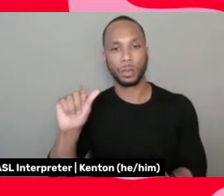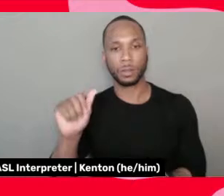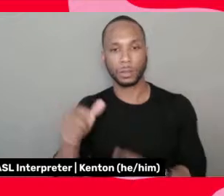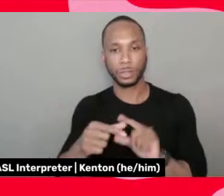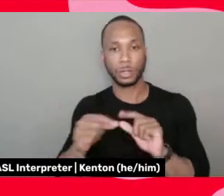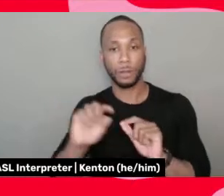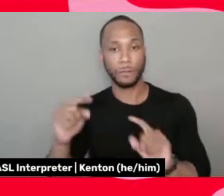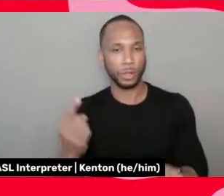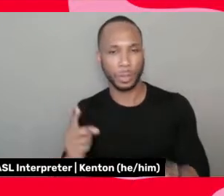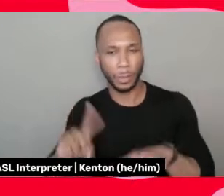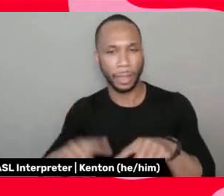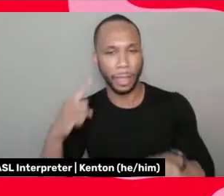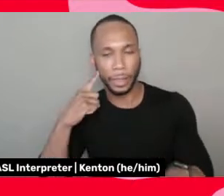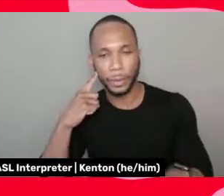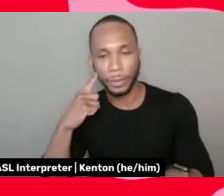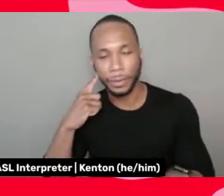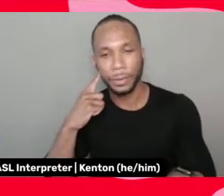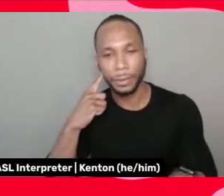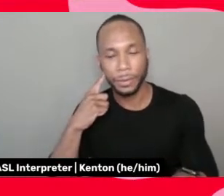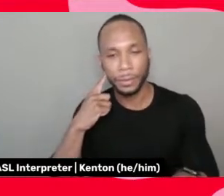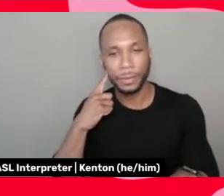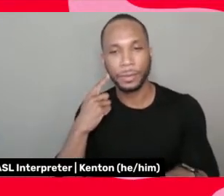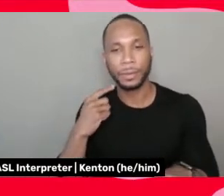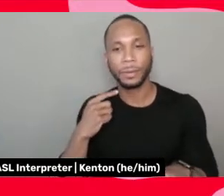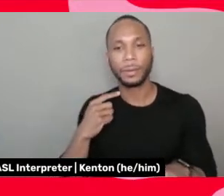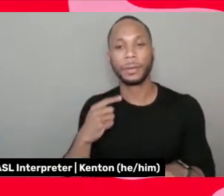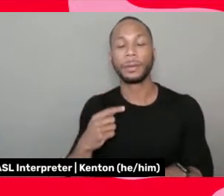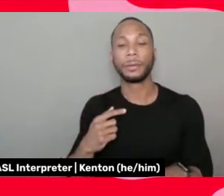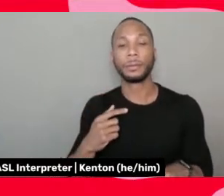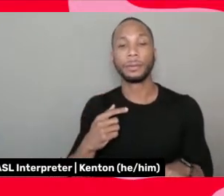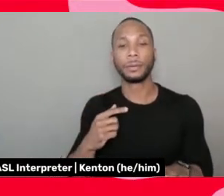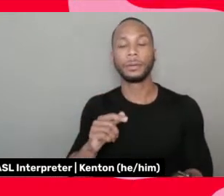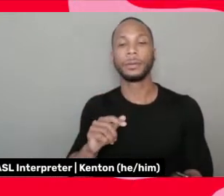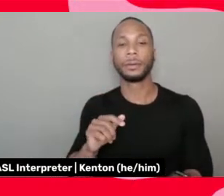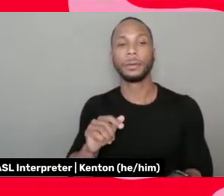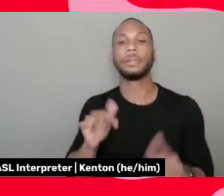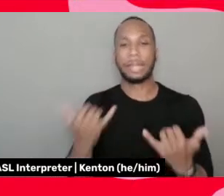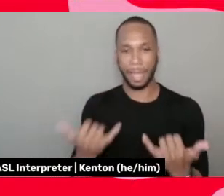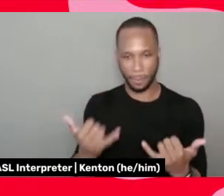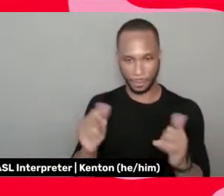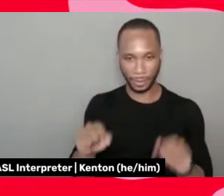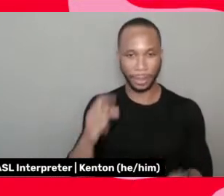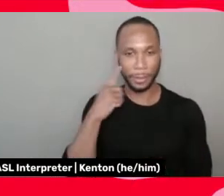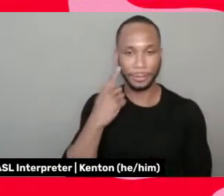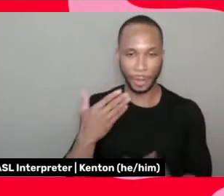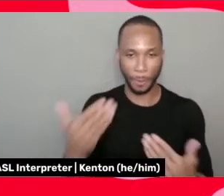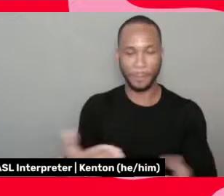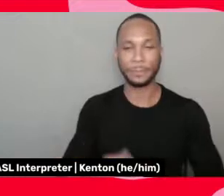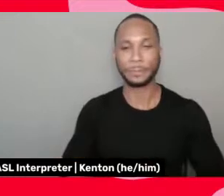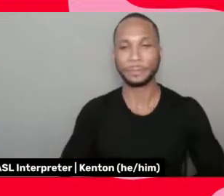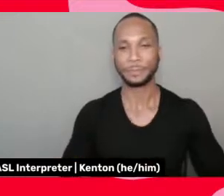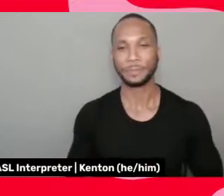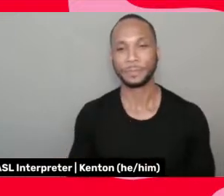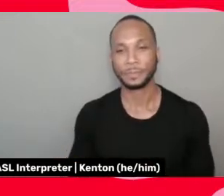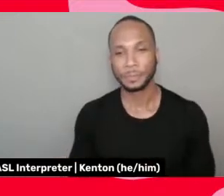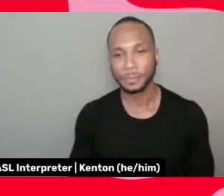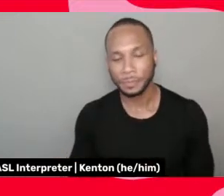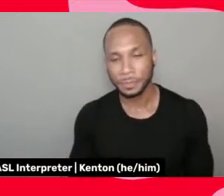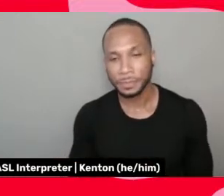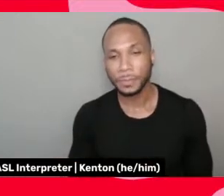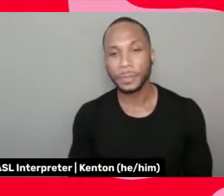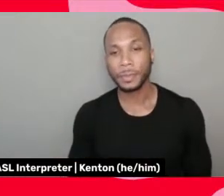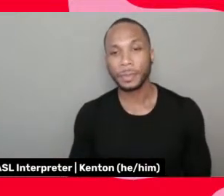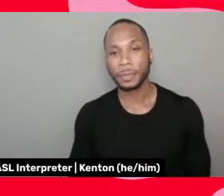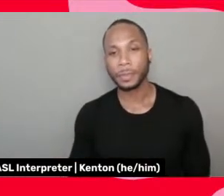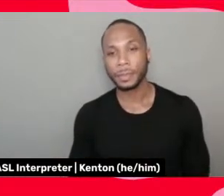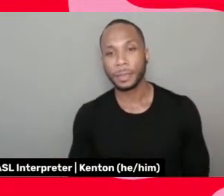Oh, we can't hear you, Ms. Ida Kola. Oh, dear. Oh, now we can. Now we can hear you. Yeah, no, I'm just saying, watch